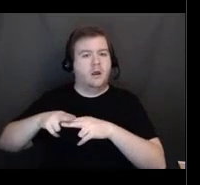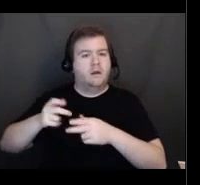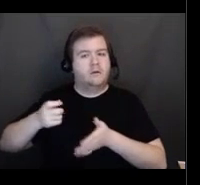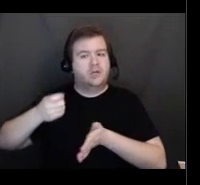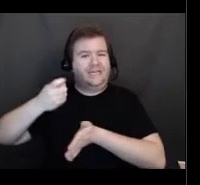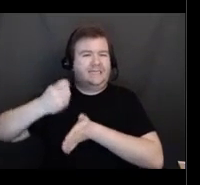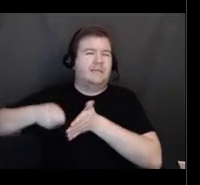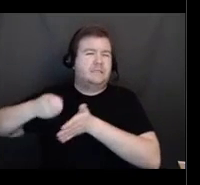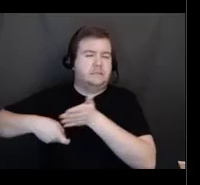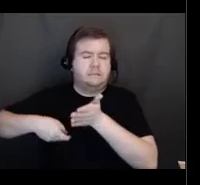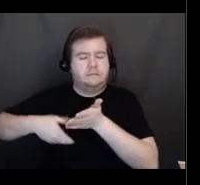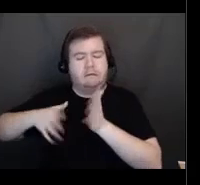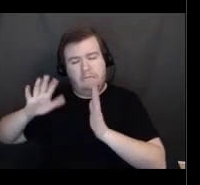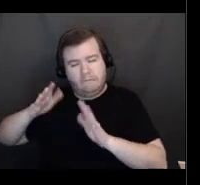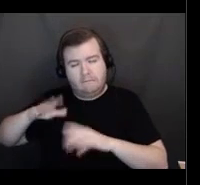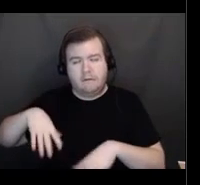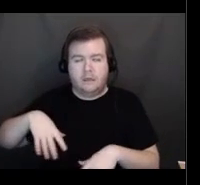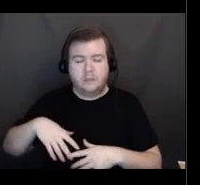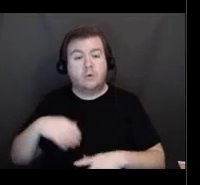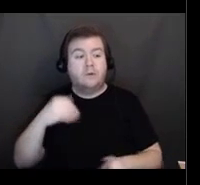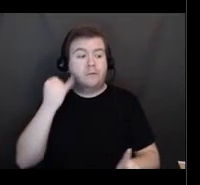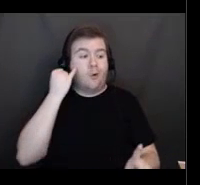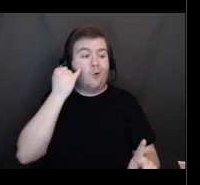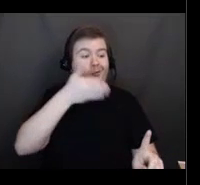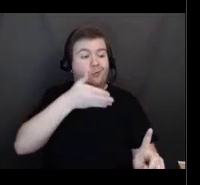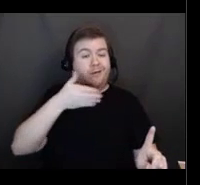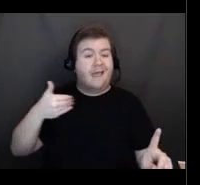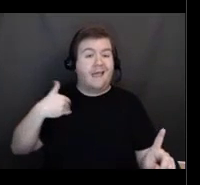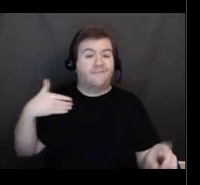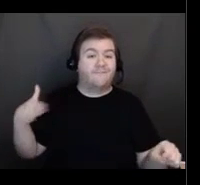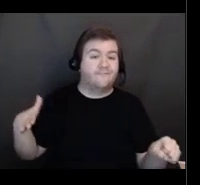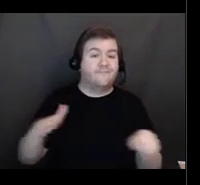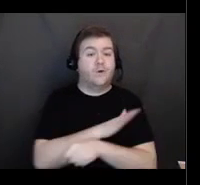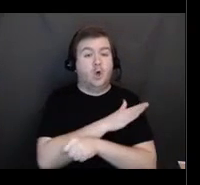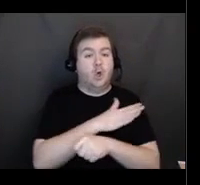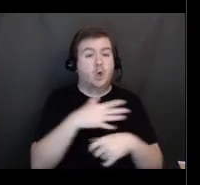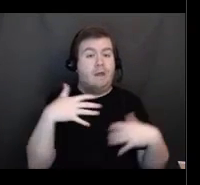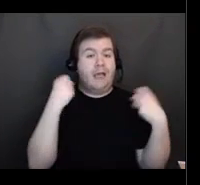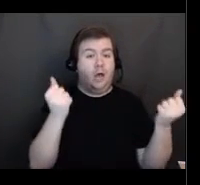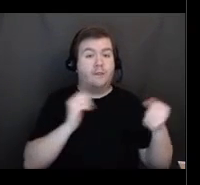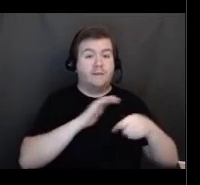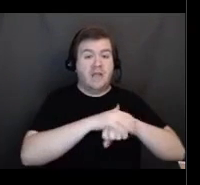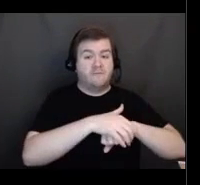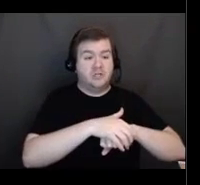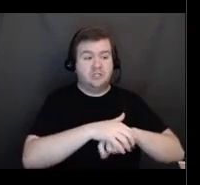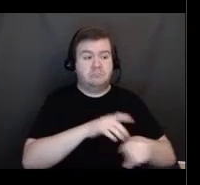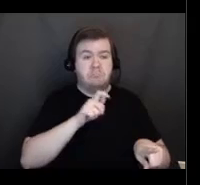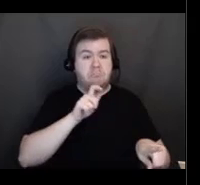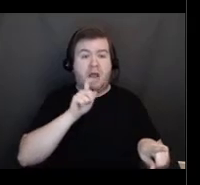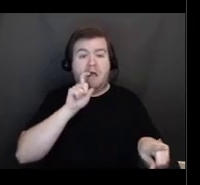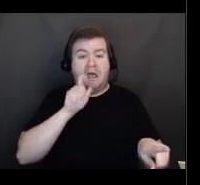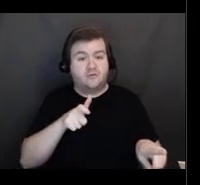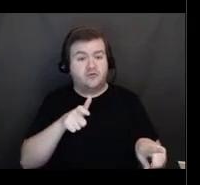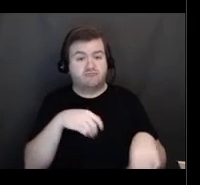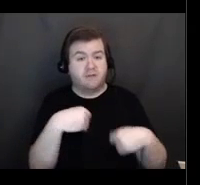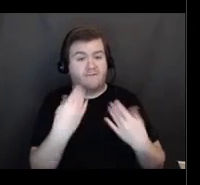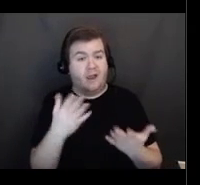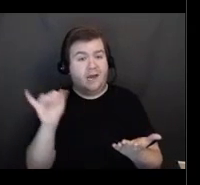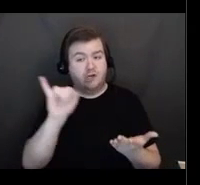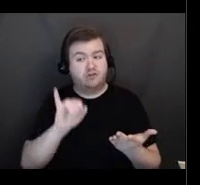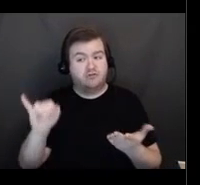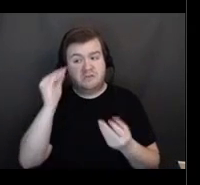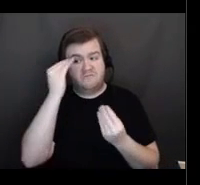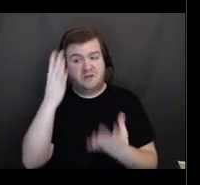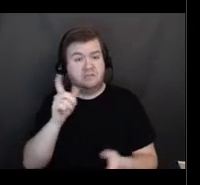even if they have full health coverage, they are not obligated to provide that information. But it is something that we do try to